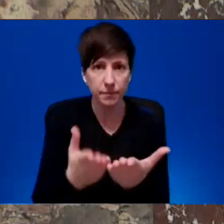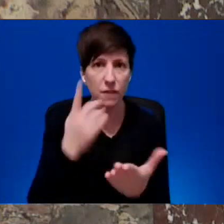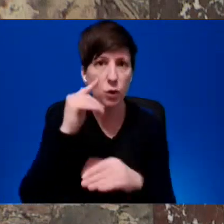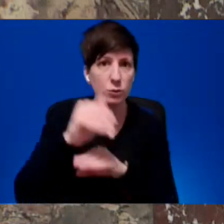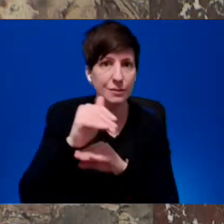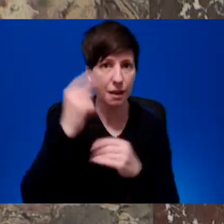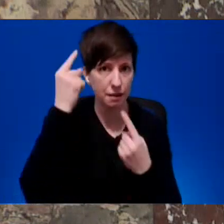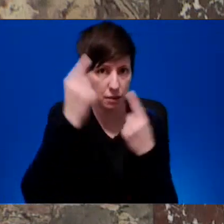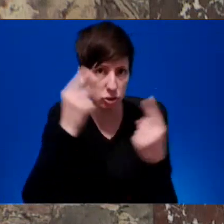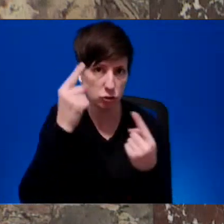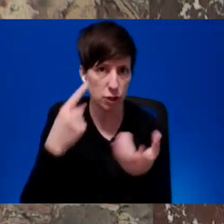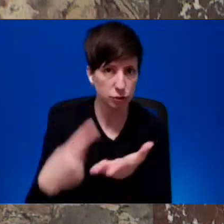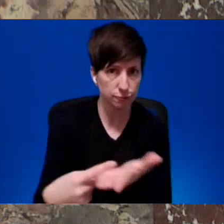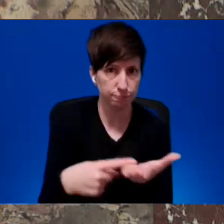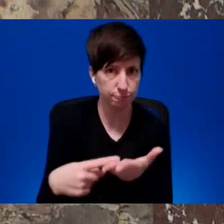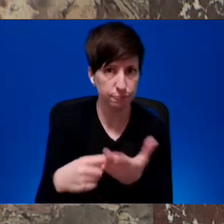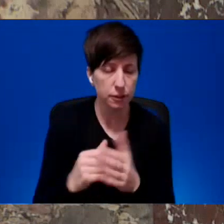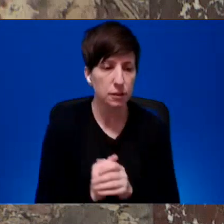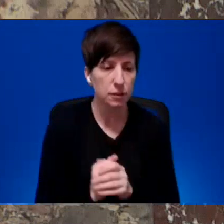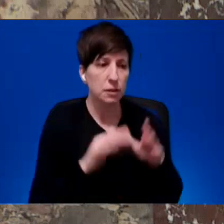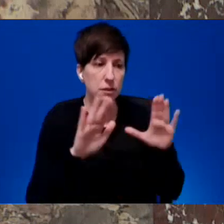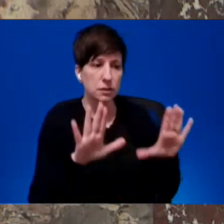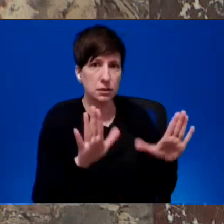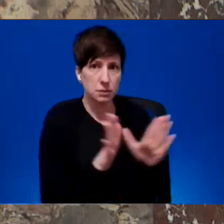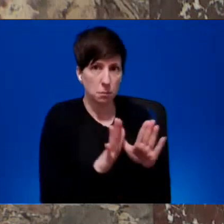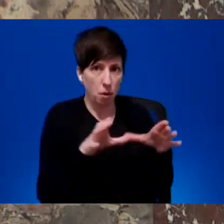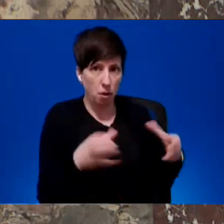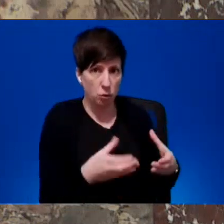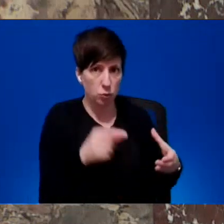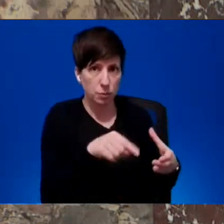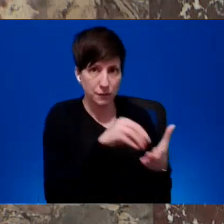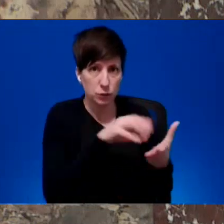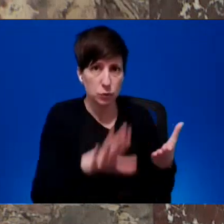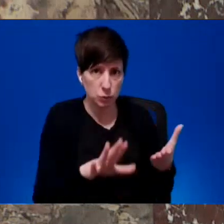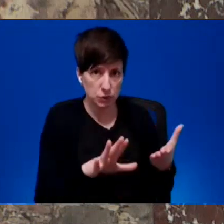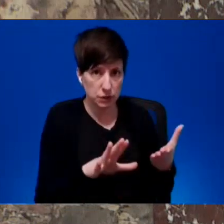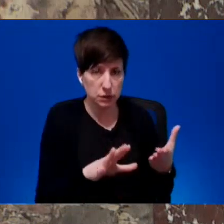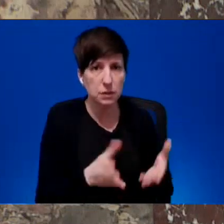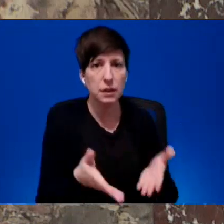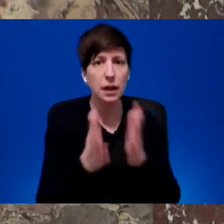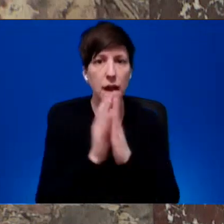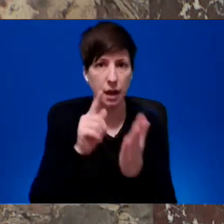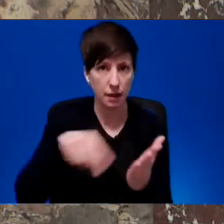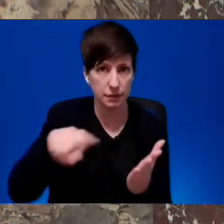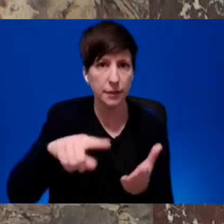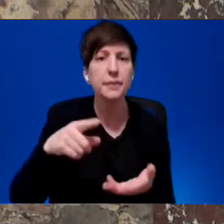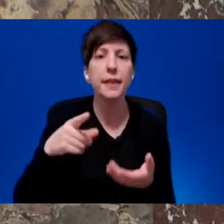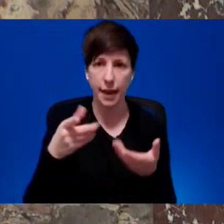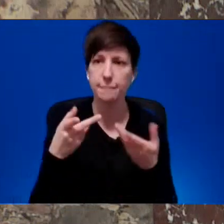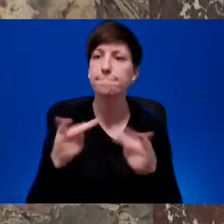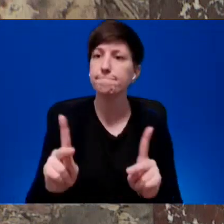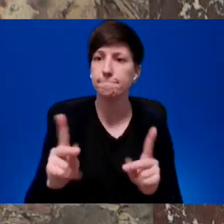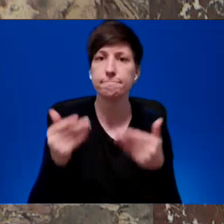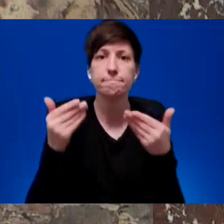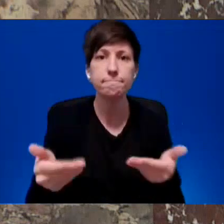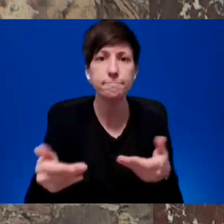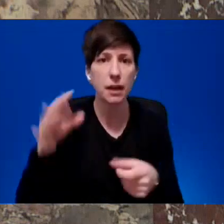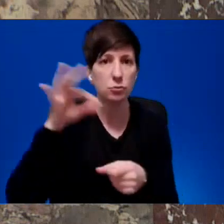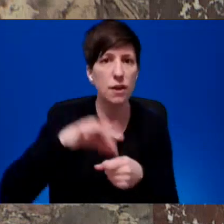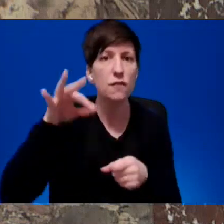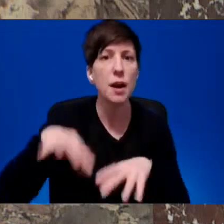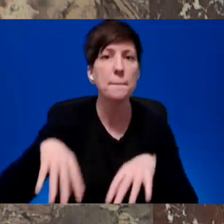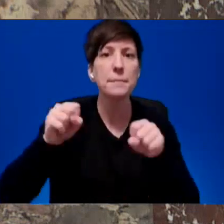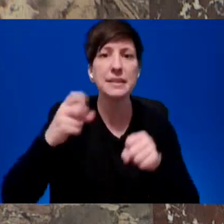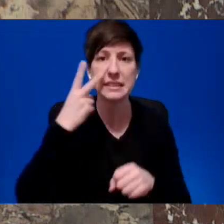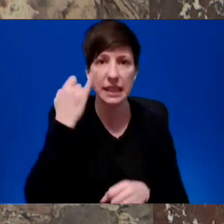A small group of students, I understand, is requesting that the AMS sanction a referendum about whether or not Hillel House,